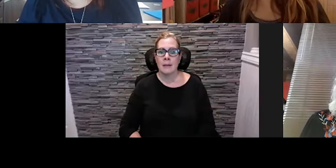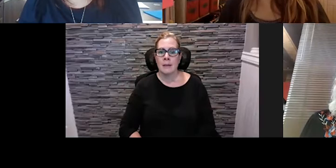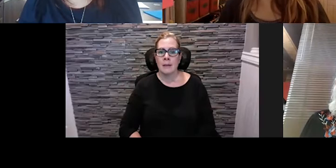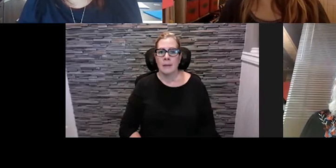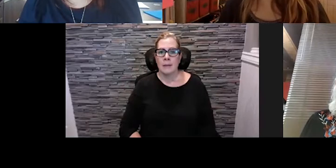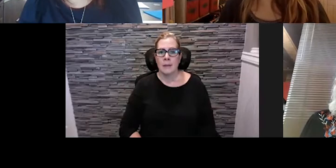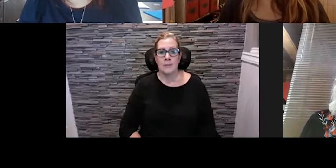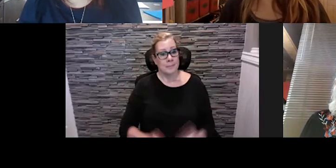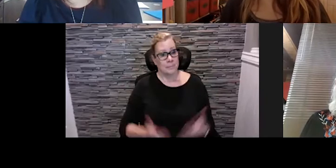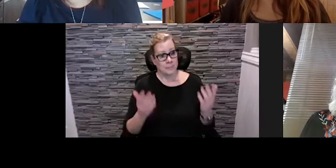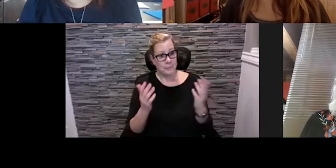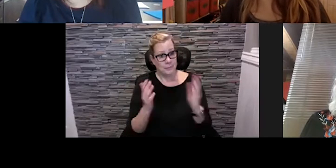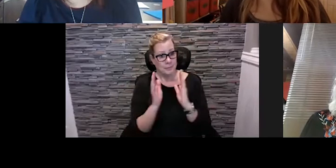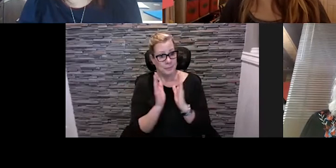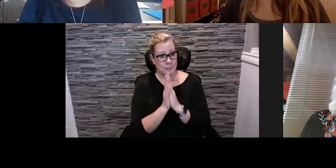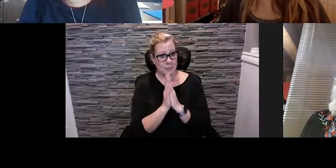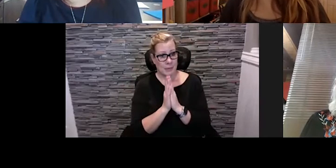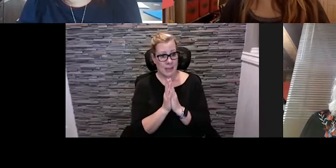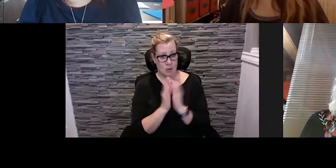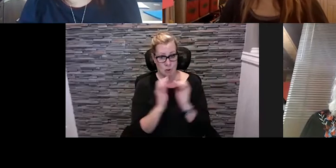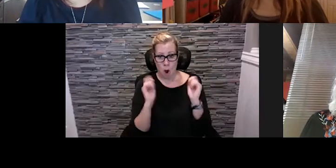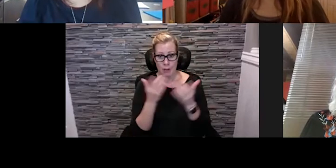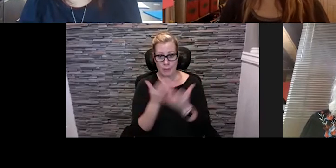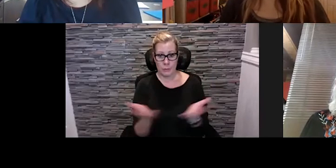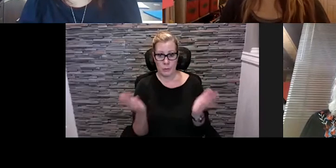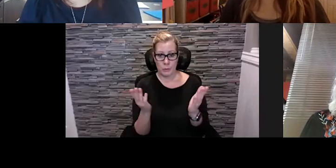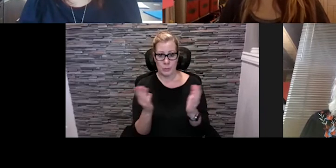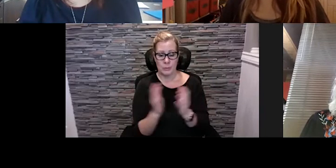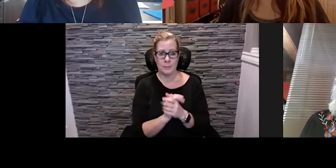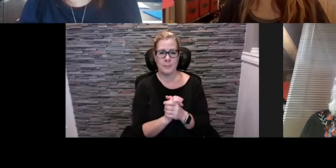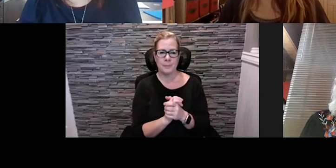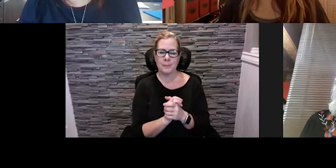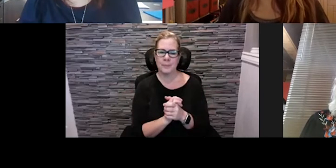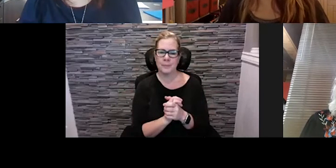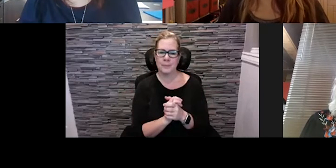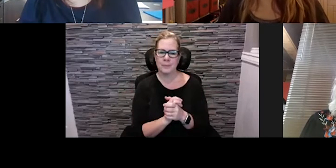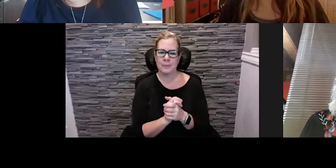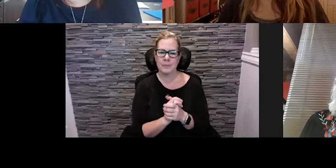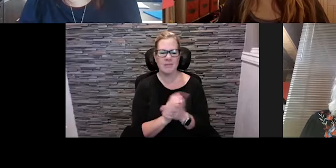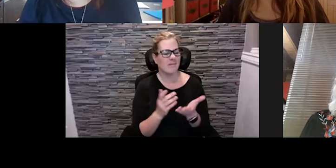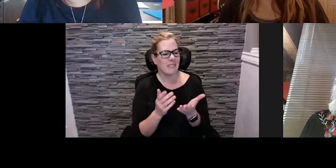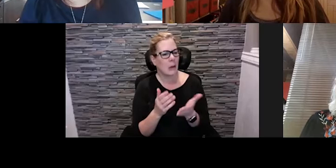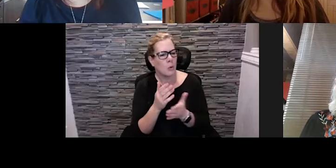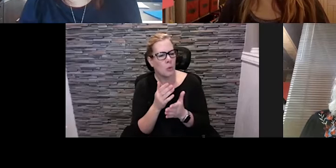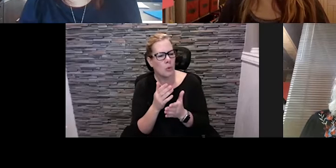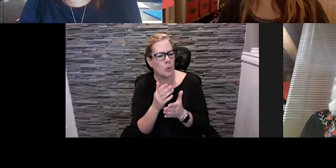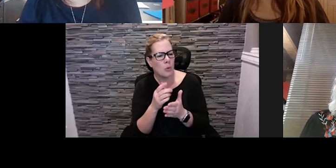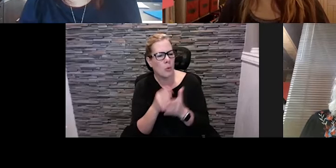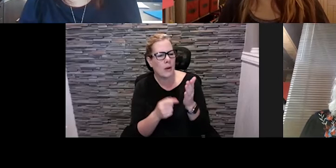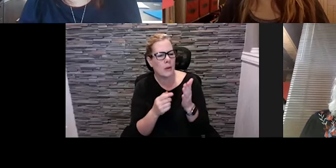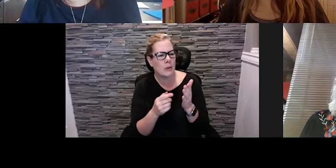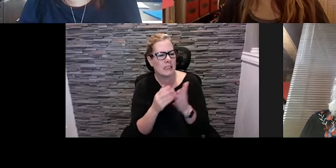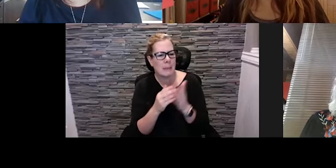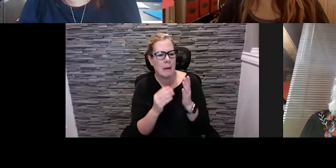panelists and to all of our viewers is what are some of these really creative ideas we have seen so far that have worked really